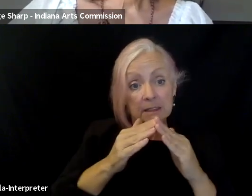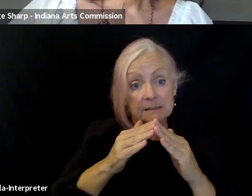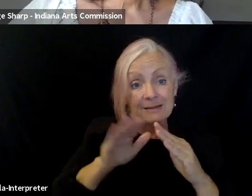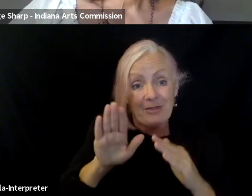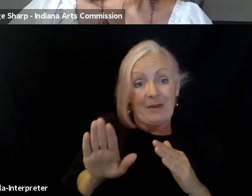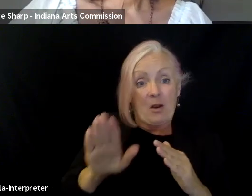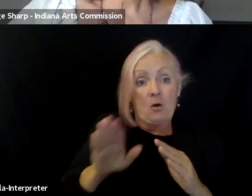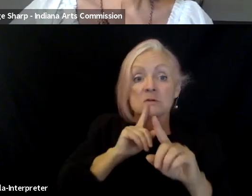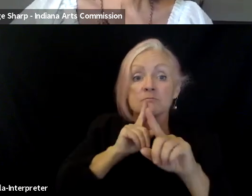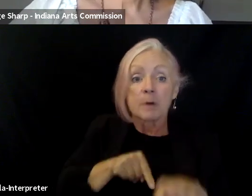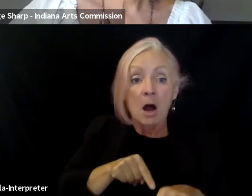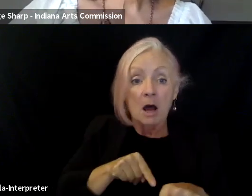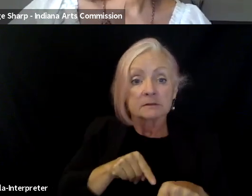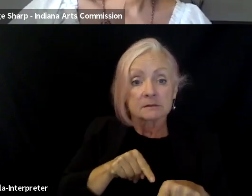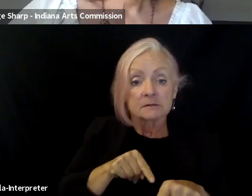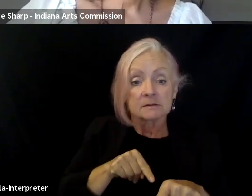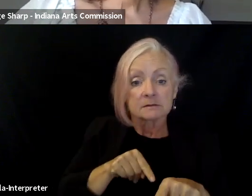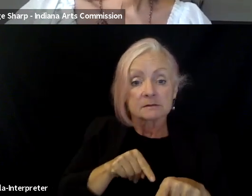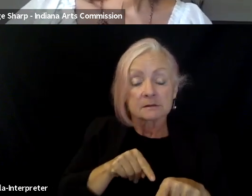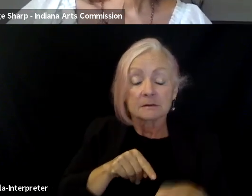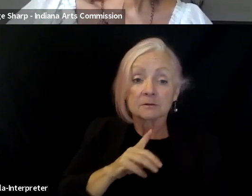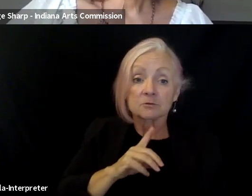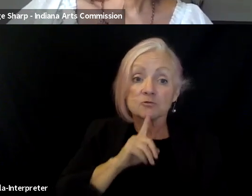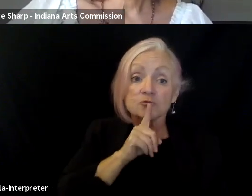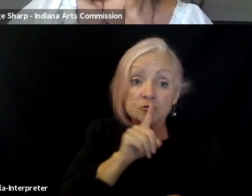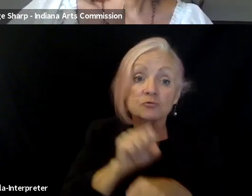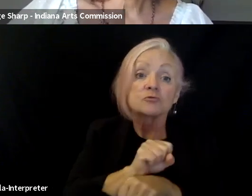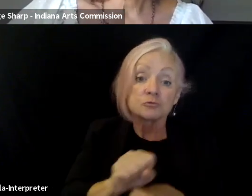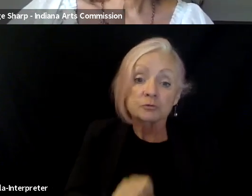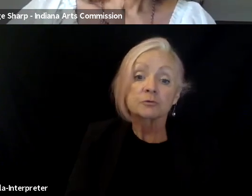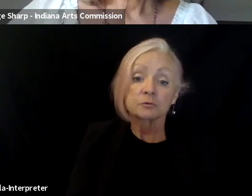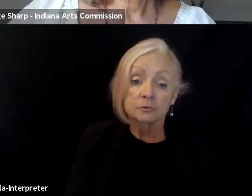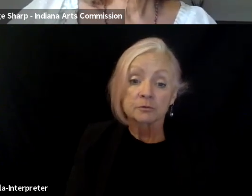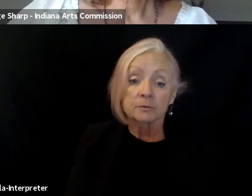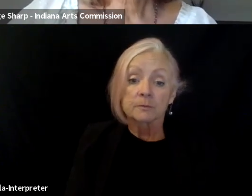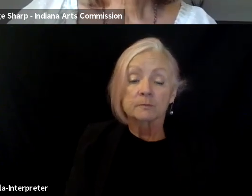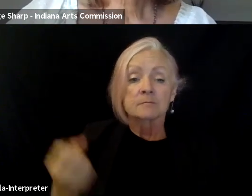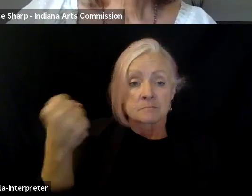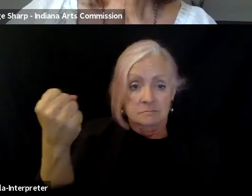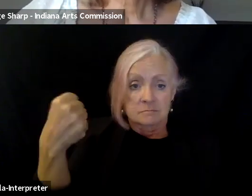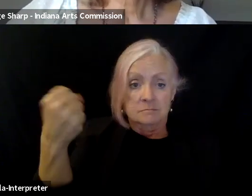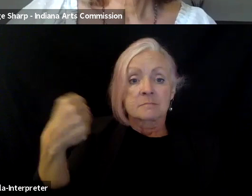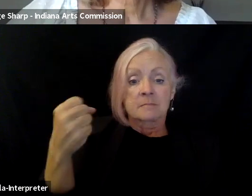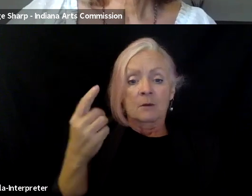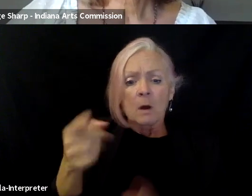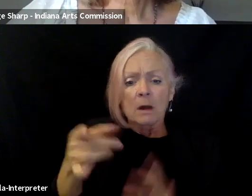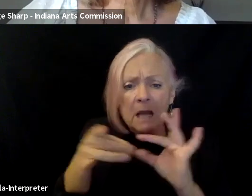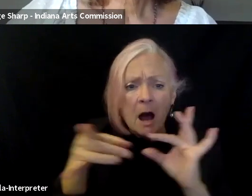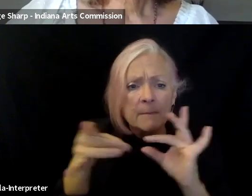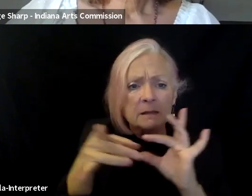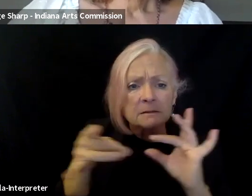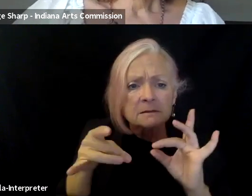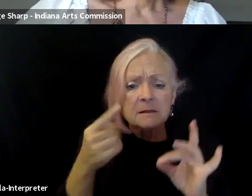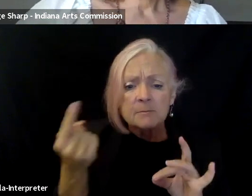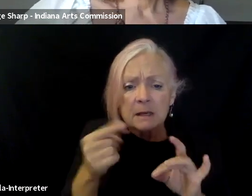actions that, you know, are very genuine. Yeah, that's so true. You know, there's a comment in here and, about